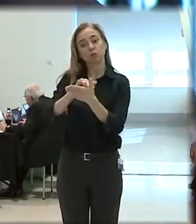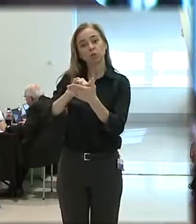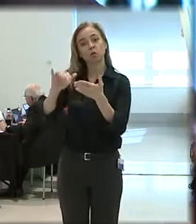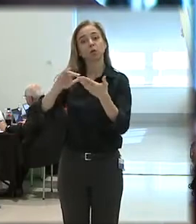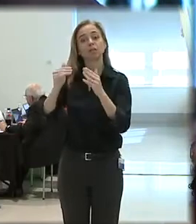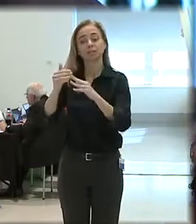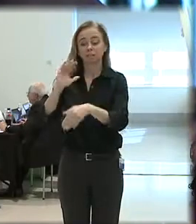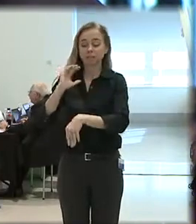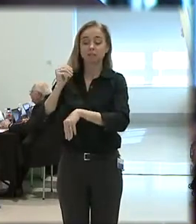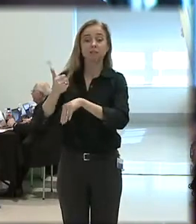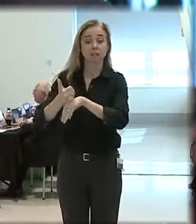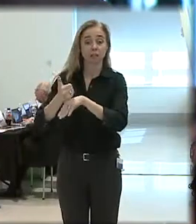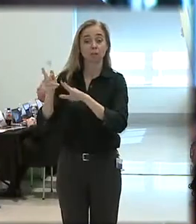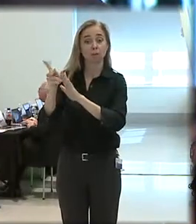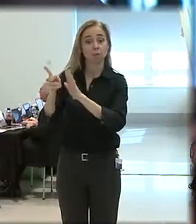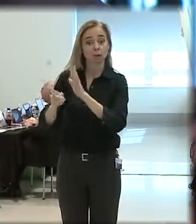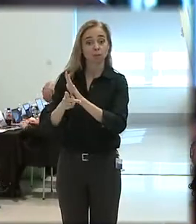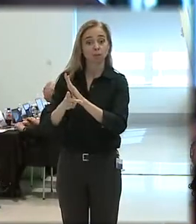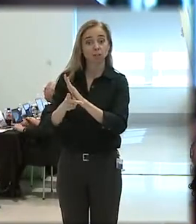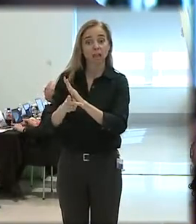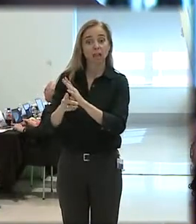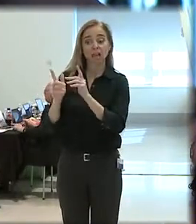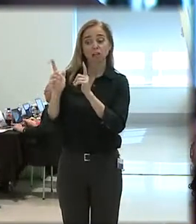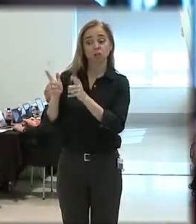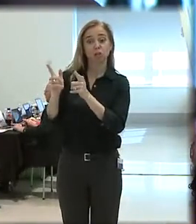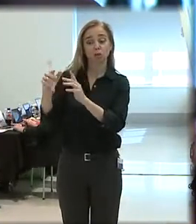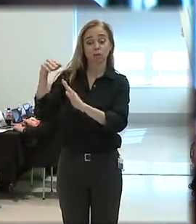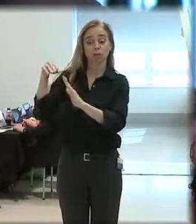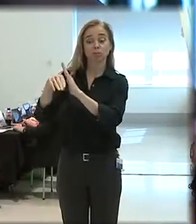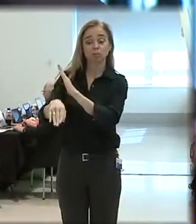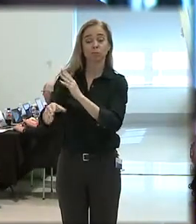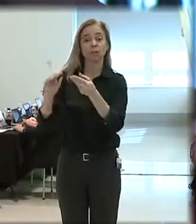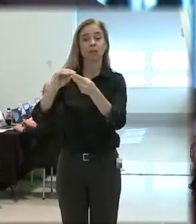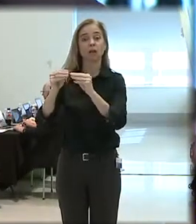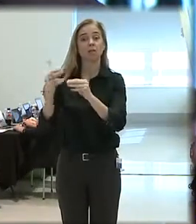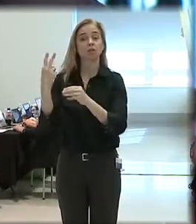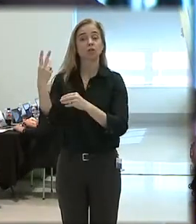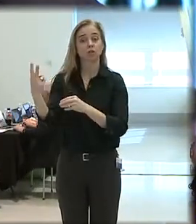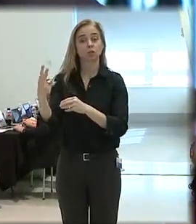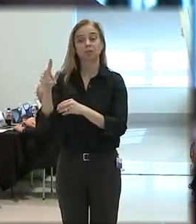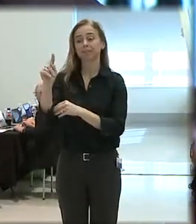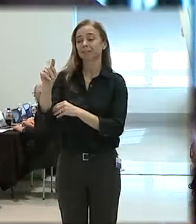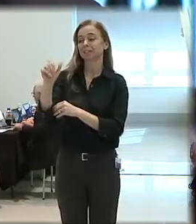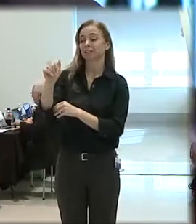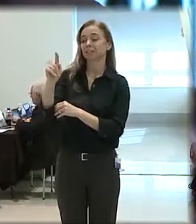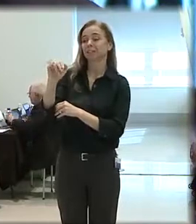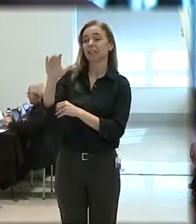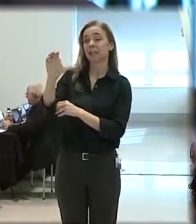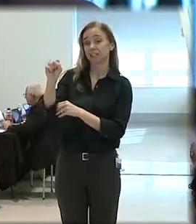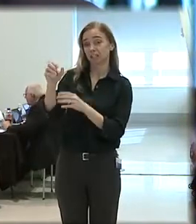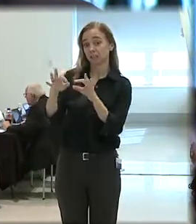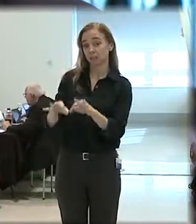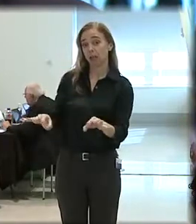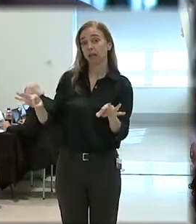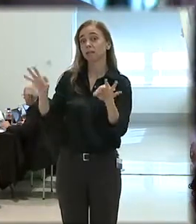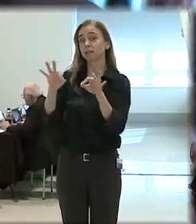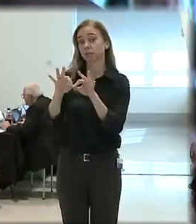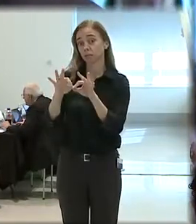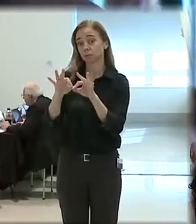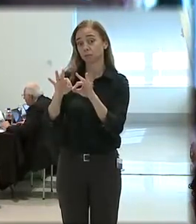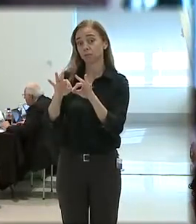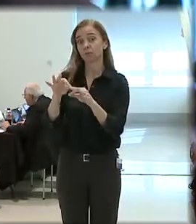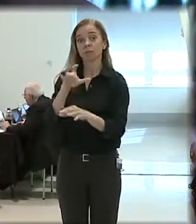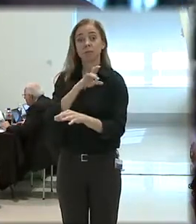put this in place, and shootings plummeted. Number two, tactics matter. By that I mean